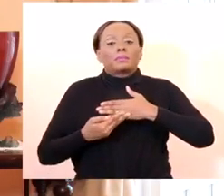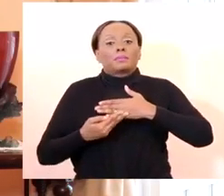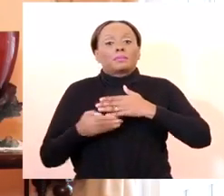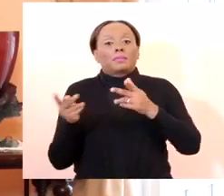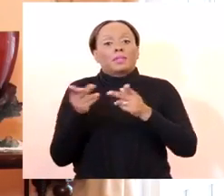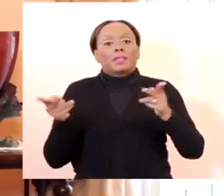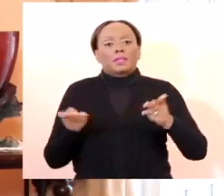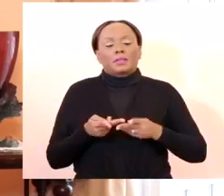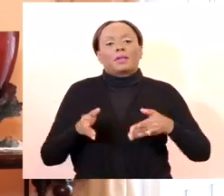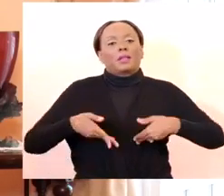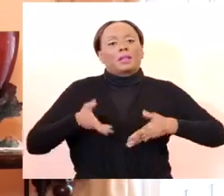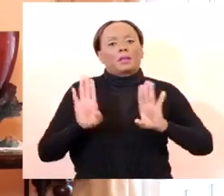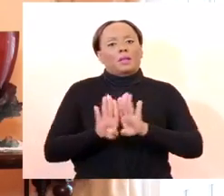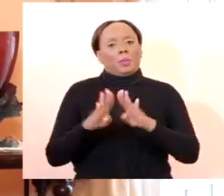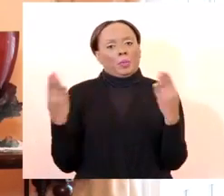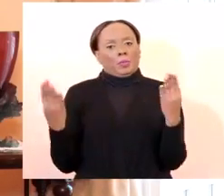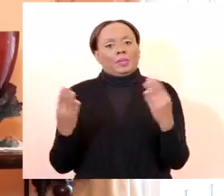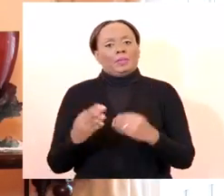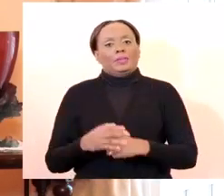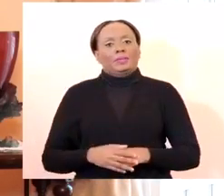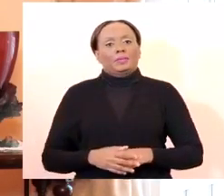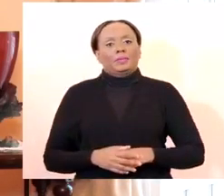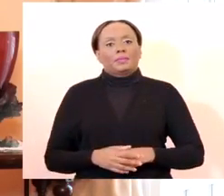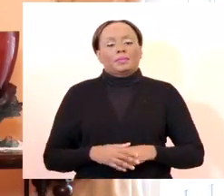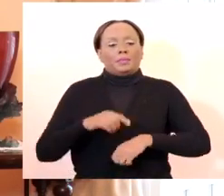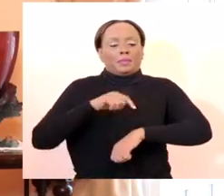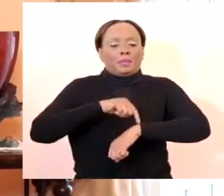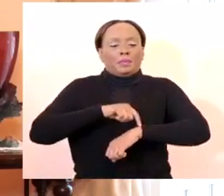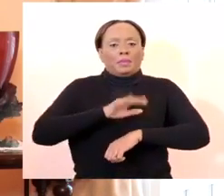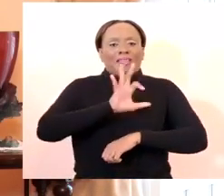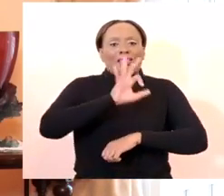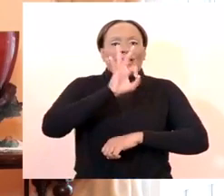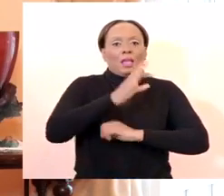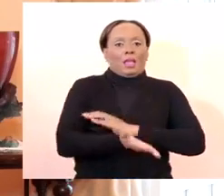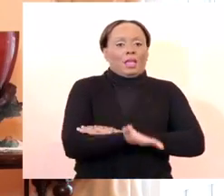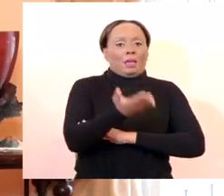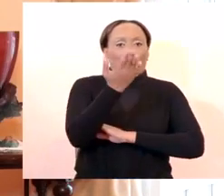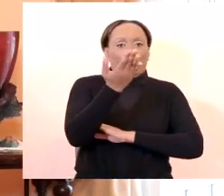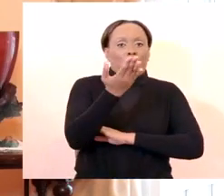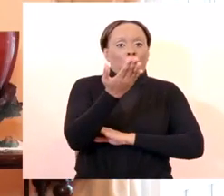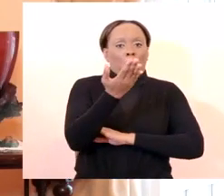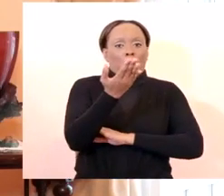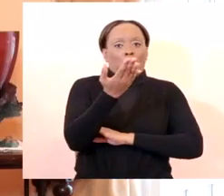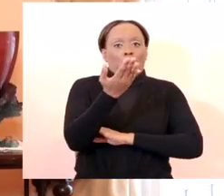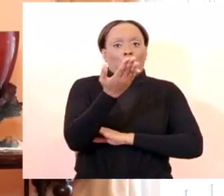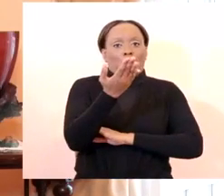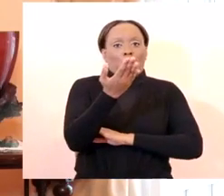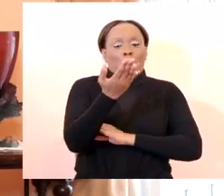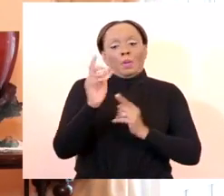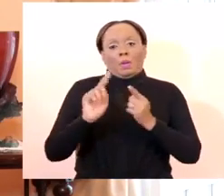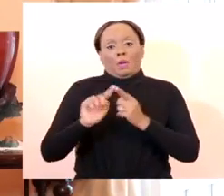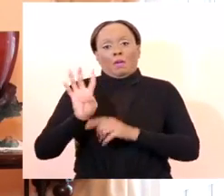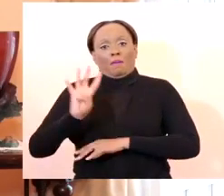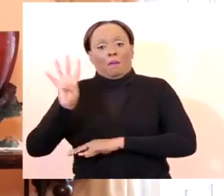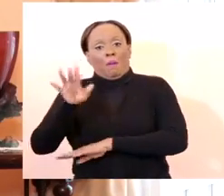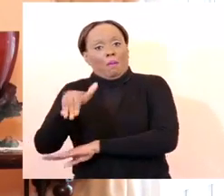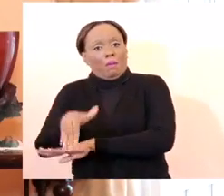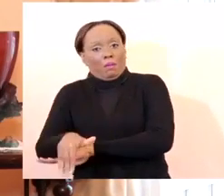will be allowed to be open from the hours of 9 a.m. and 4 p.m.